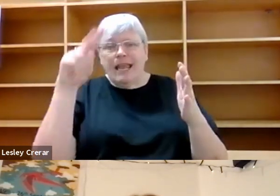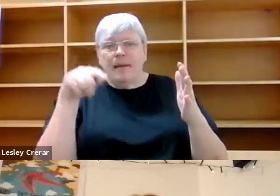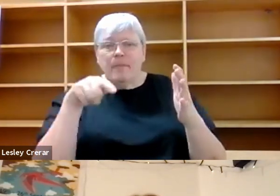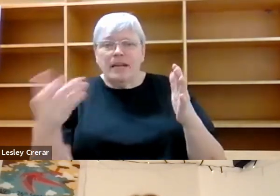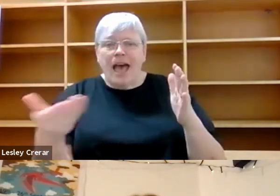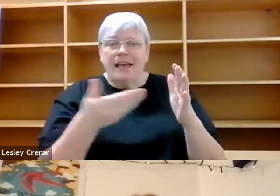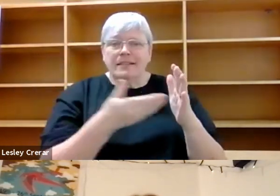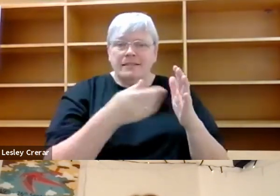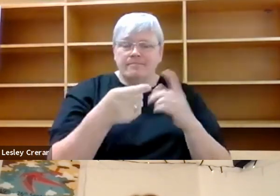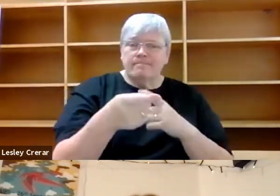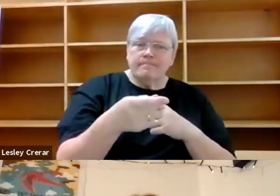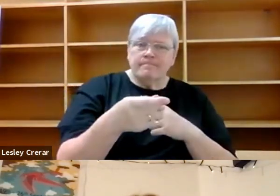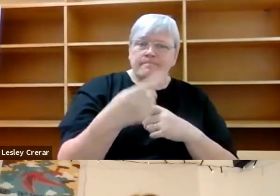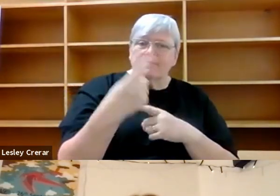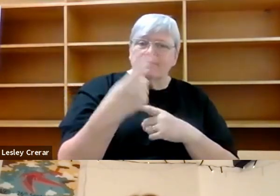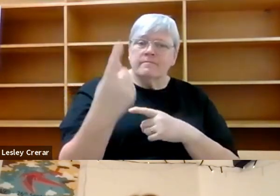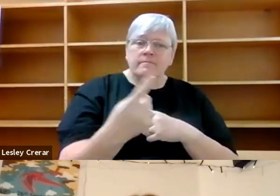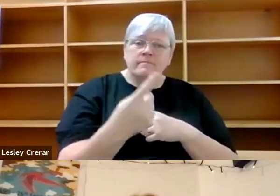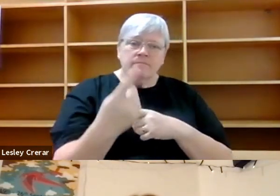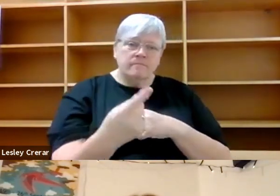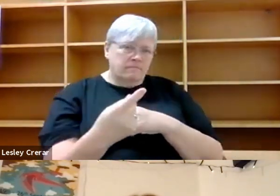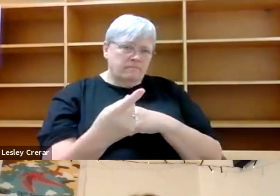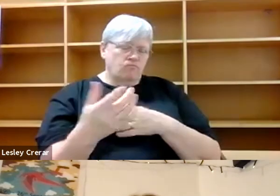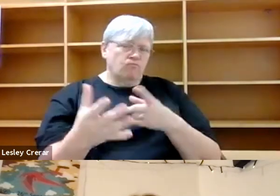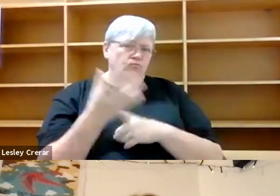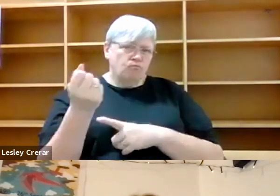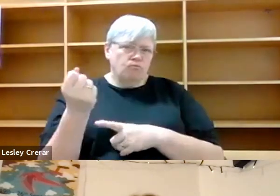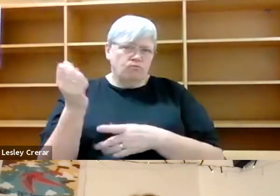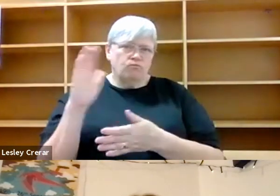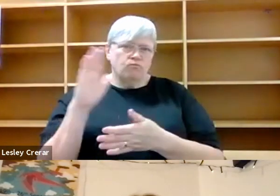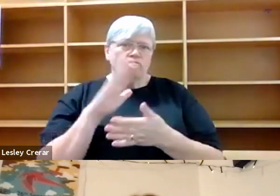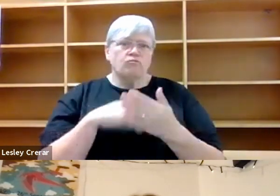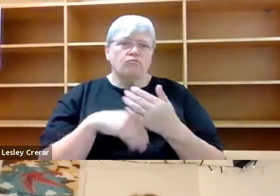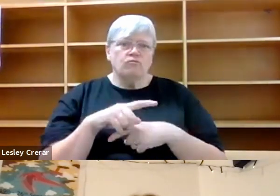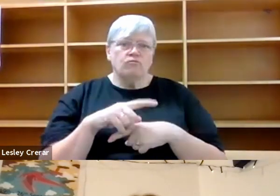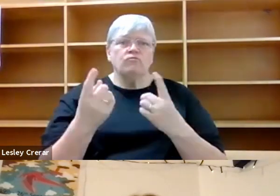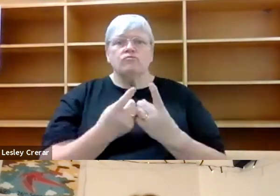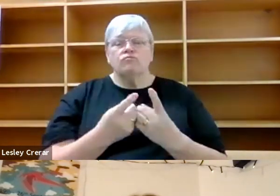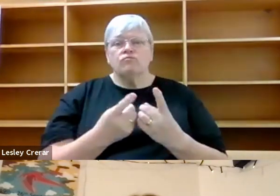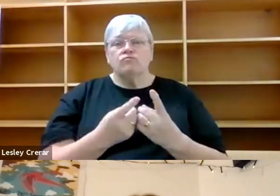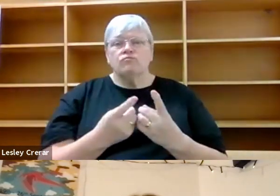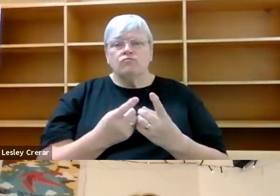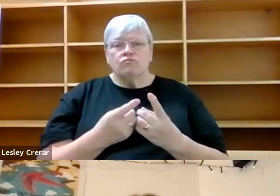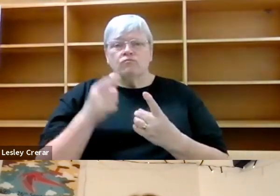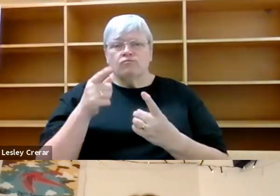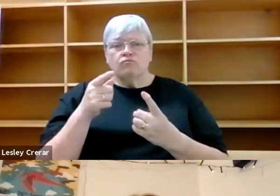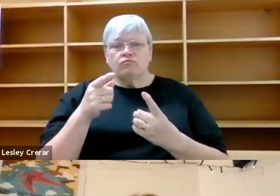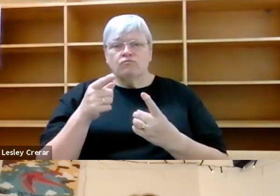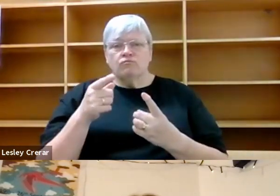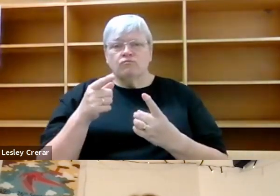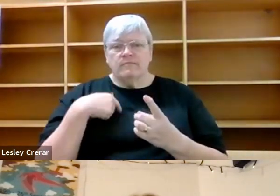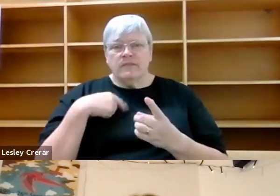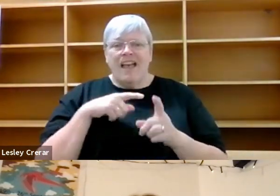uh, takes from object oriented ontology, which I suppose I follow fundamentally.